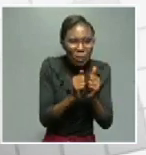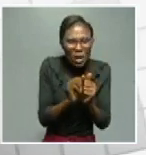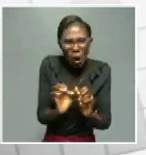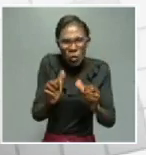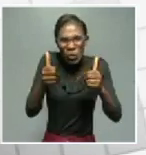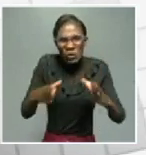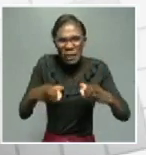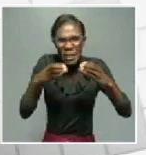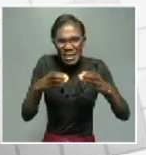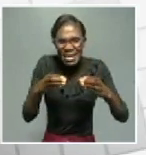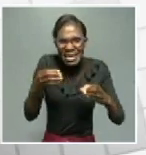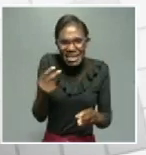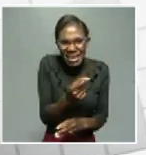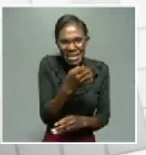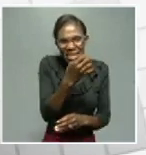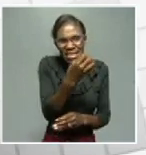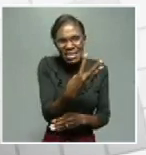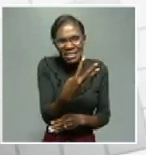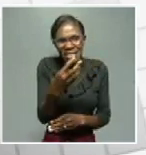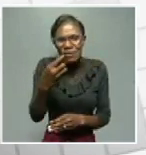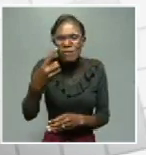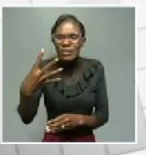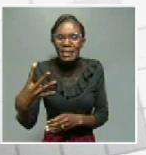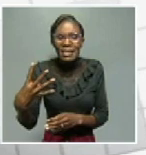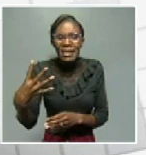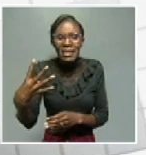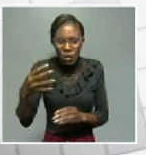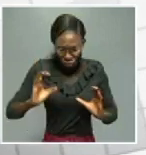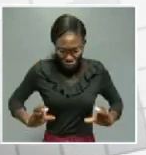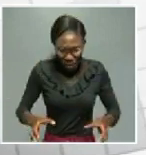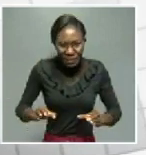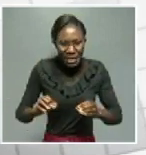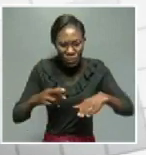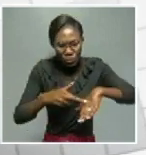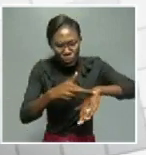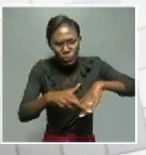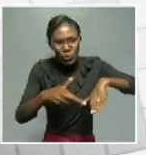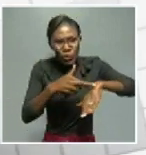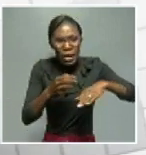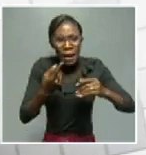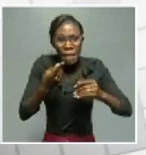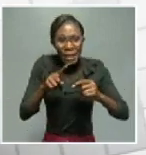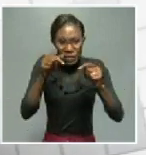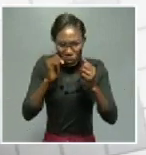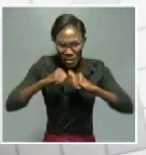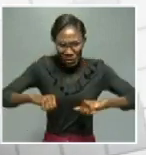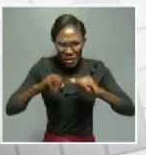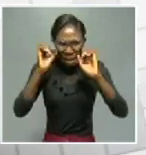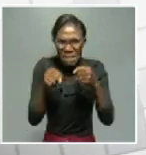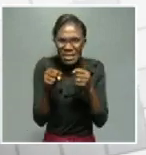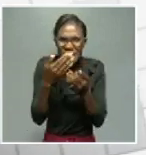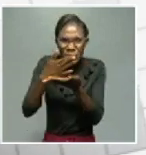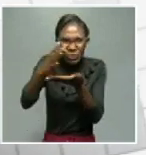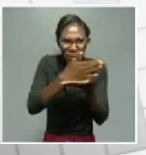eventually bought 314 wheelchairs for the whole Namibia. But the governor decided to share with everyone, and eventually these chairs are